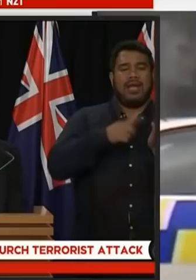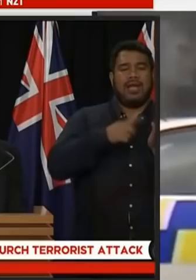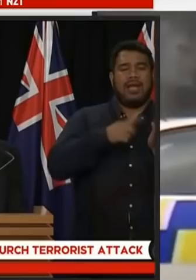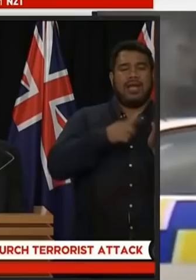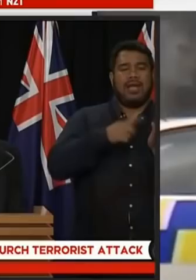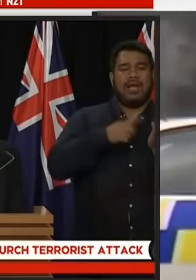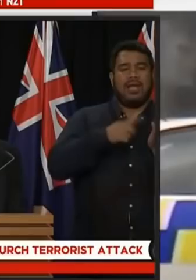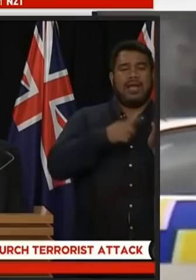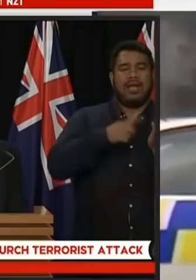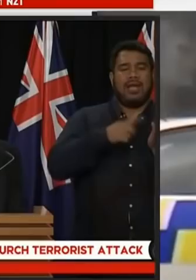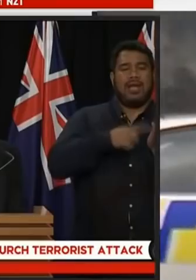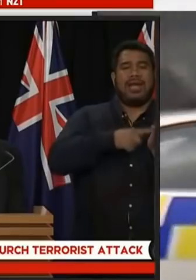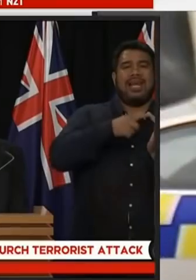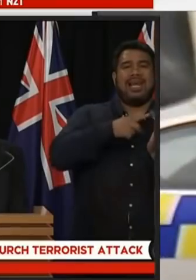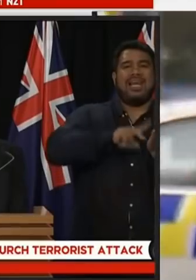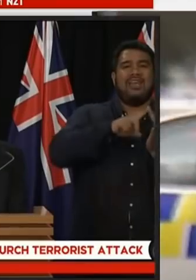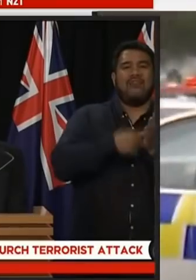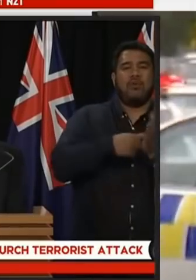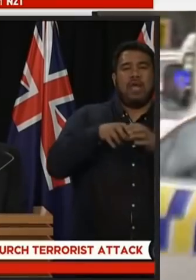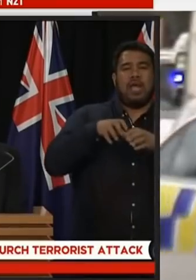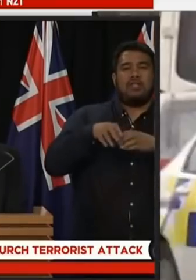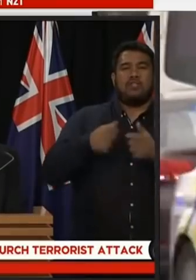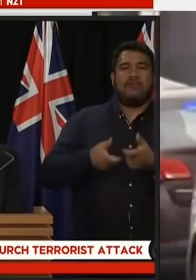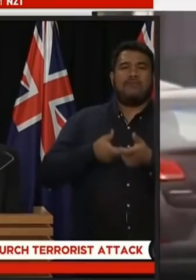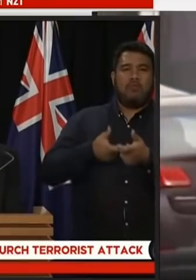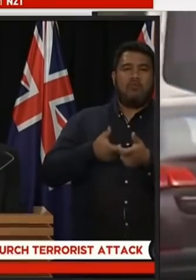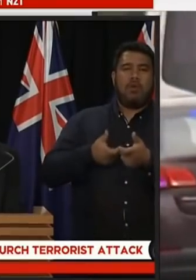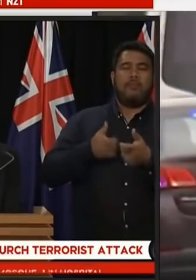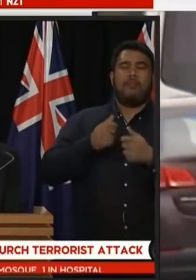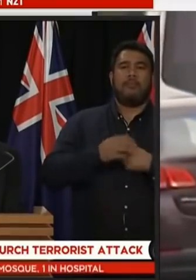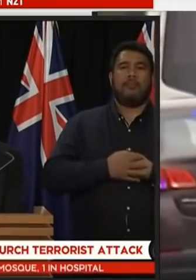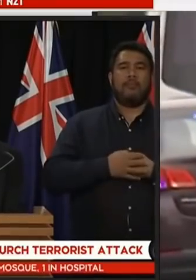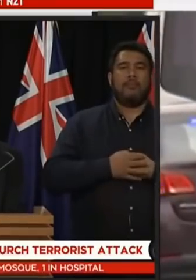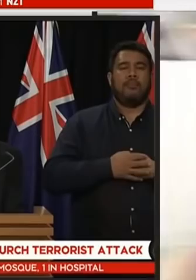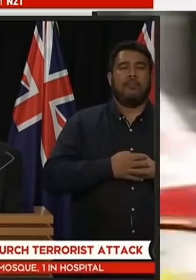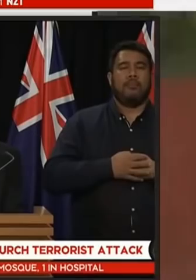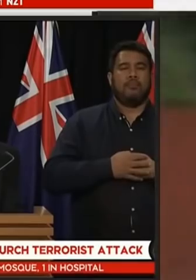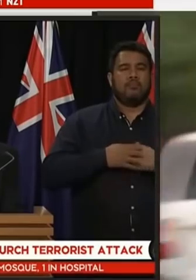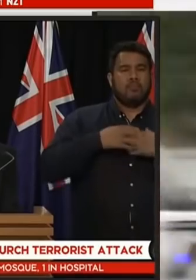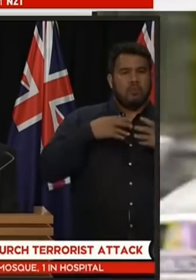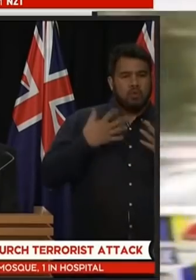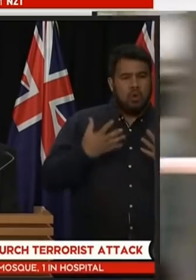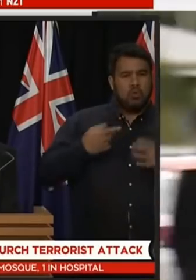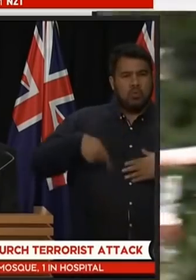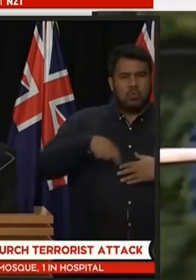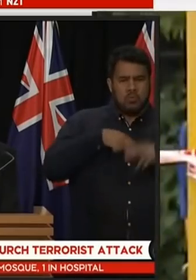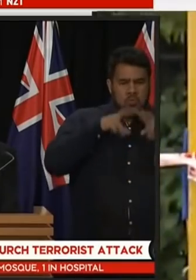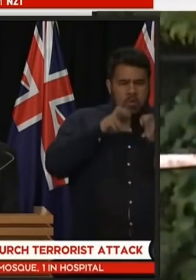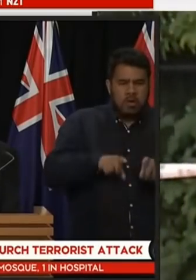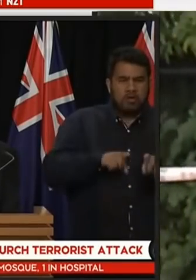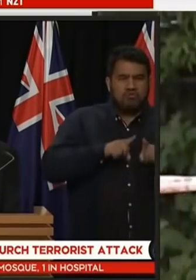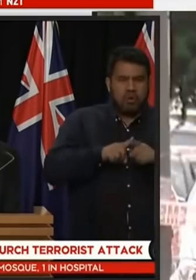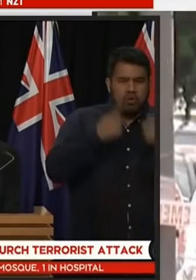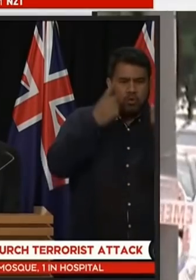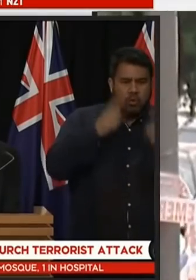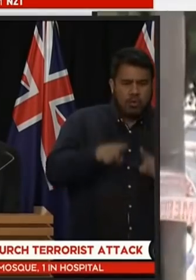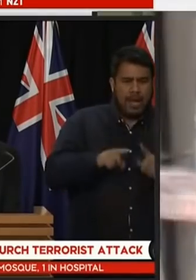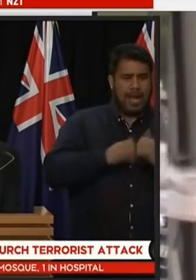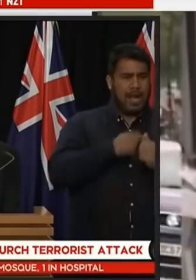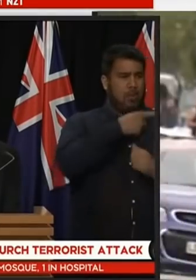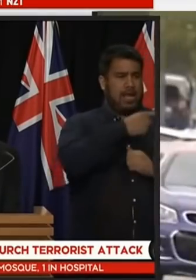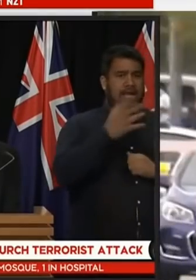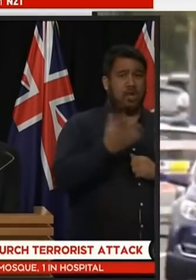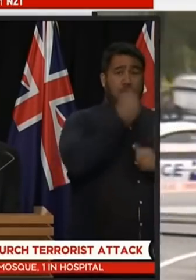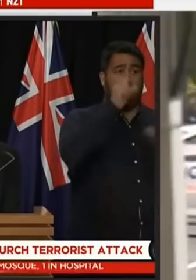didn't even know how to drive while work is being done as to the chain of events that led to both the holding of this gun license